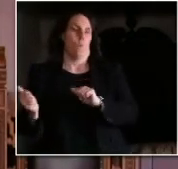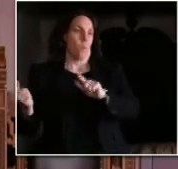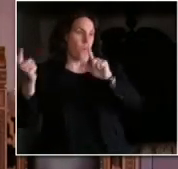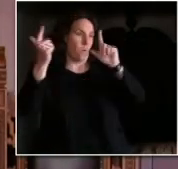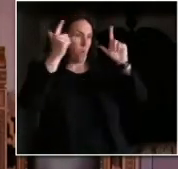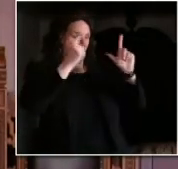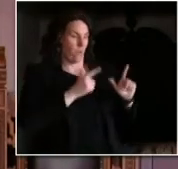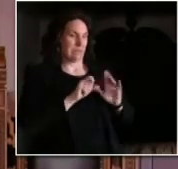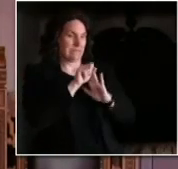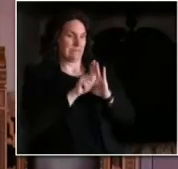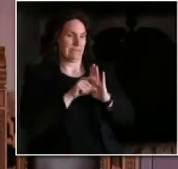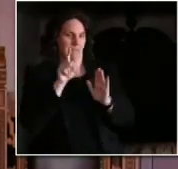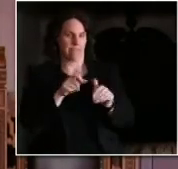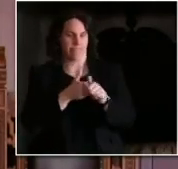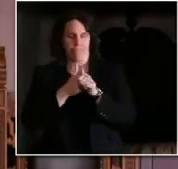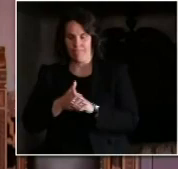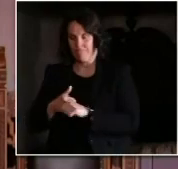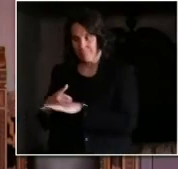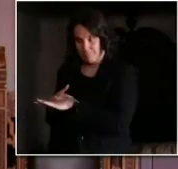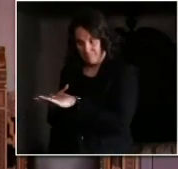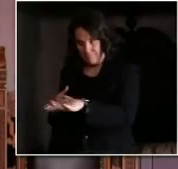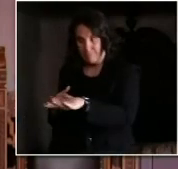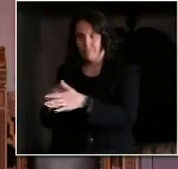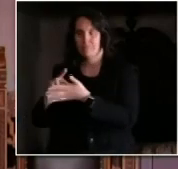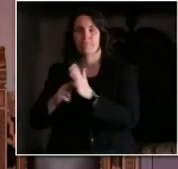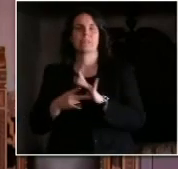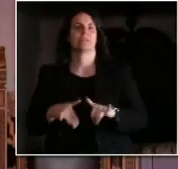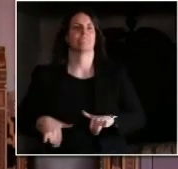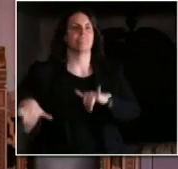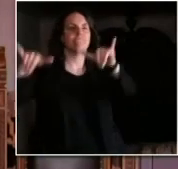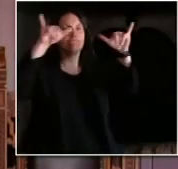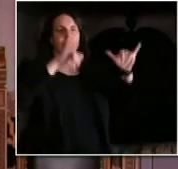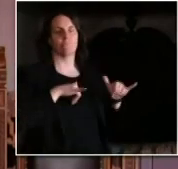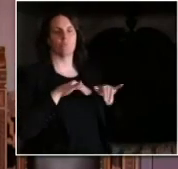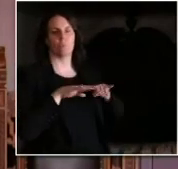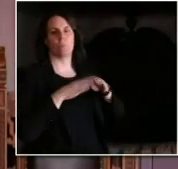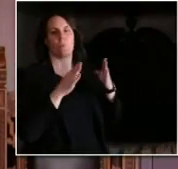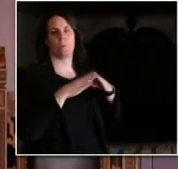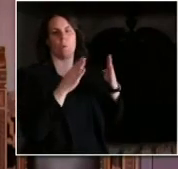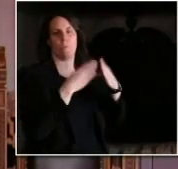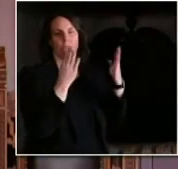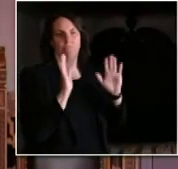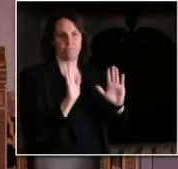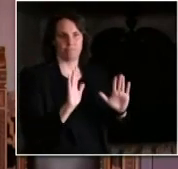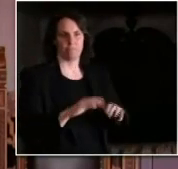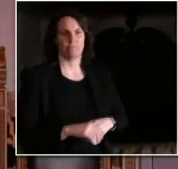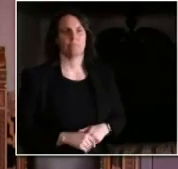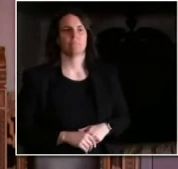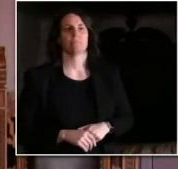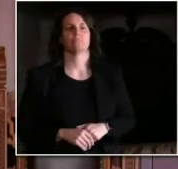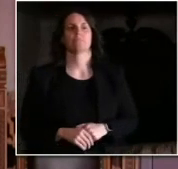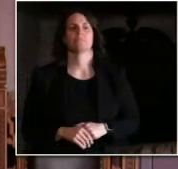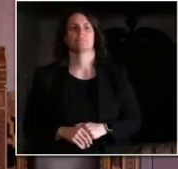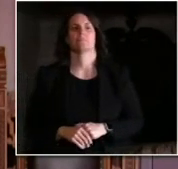that the states are not locked into the same